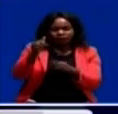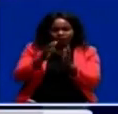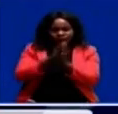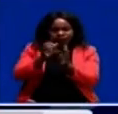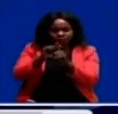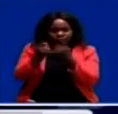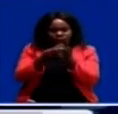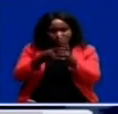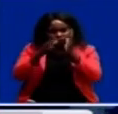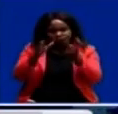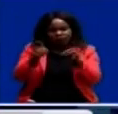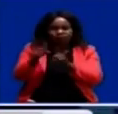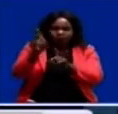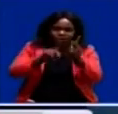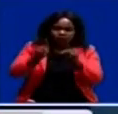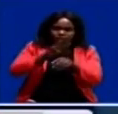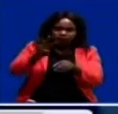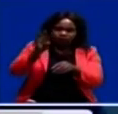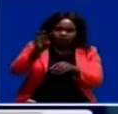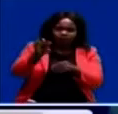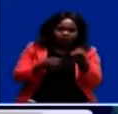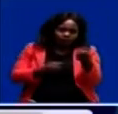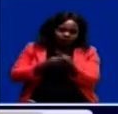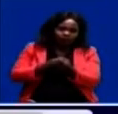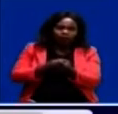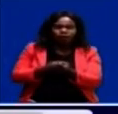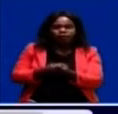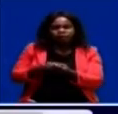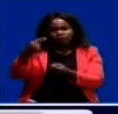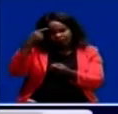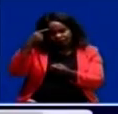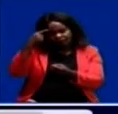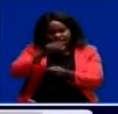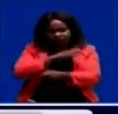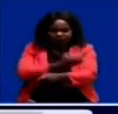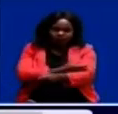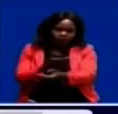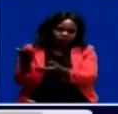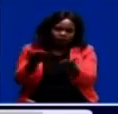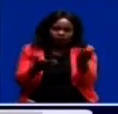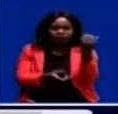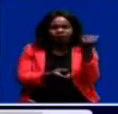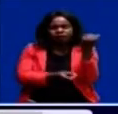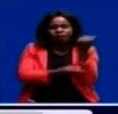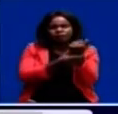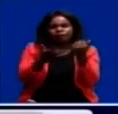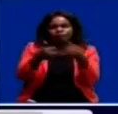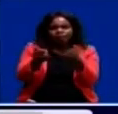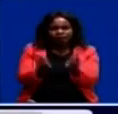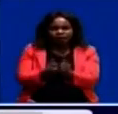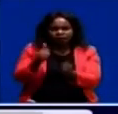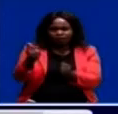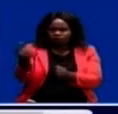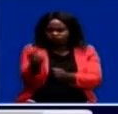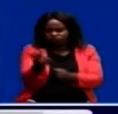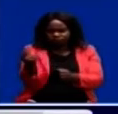leaders and the people of Western Province to support government's efforts to bring development to the area. He has singled out the